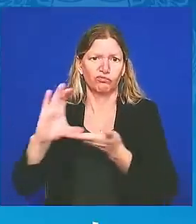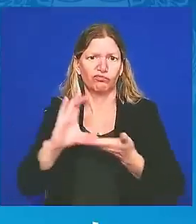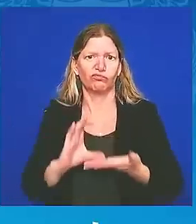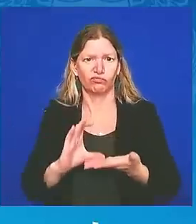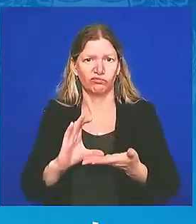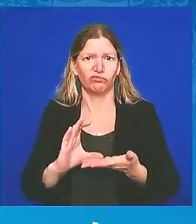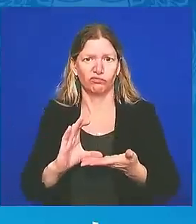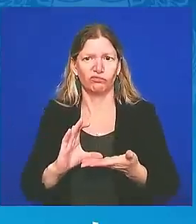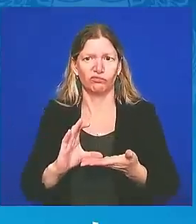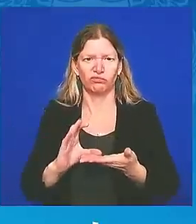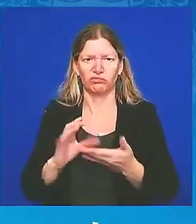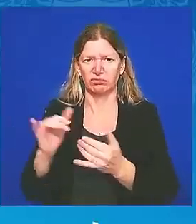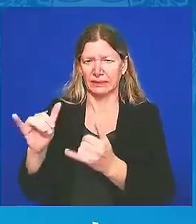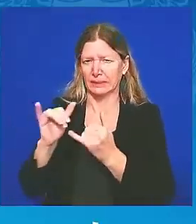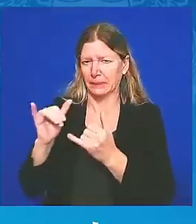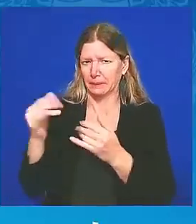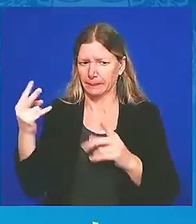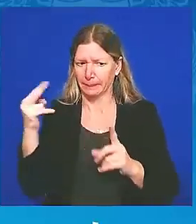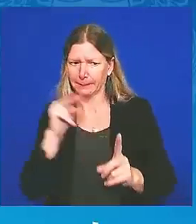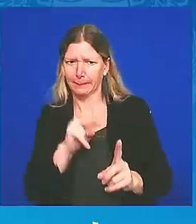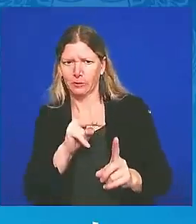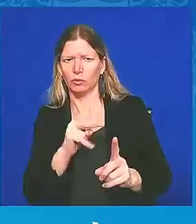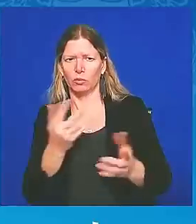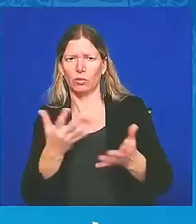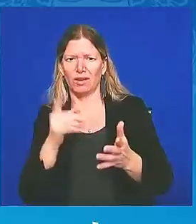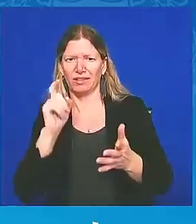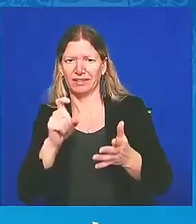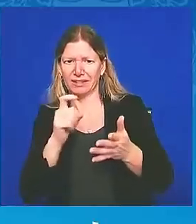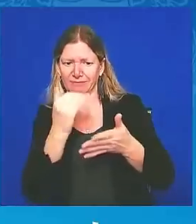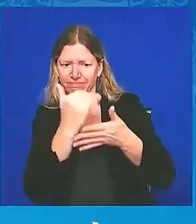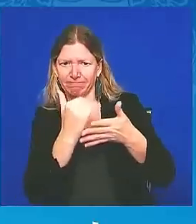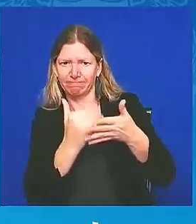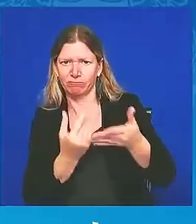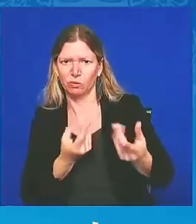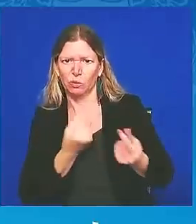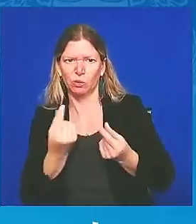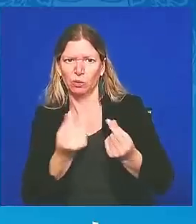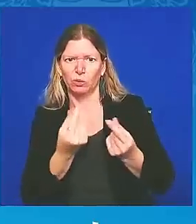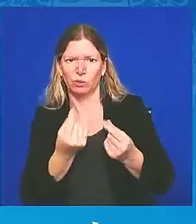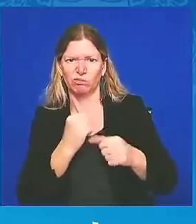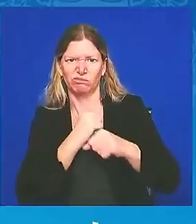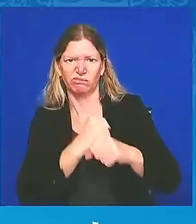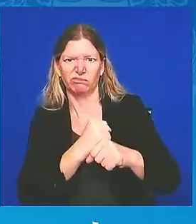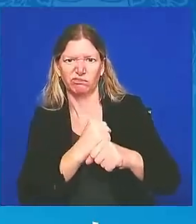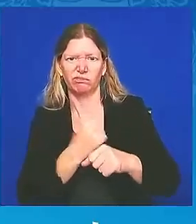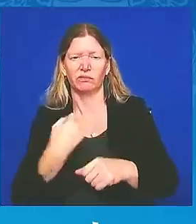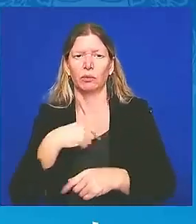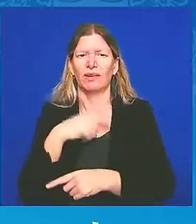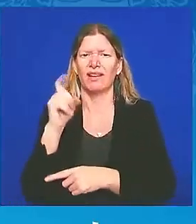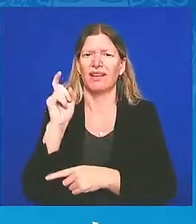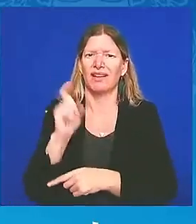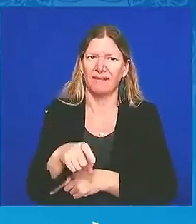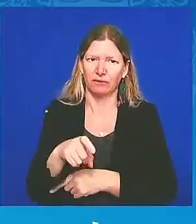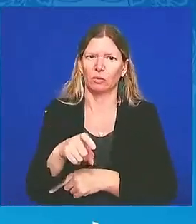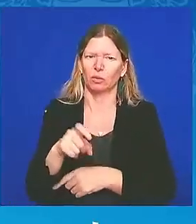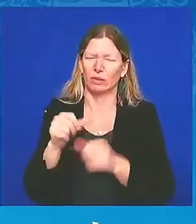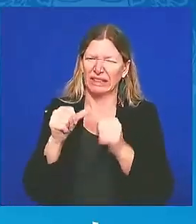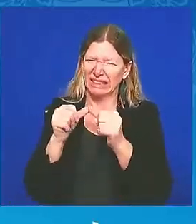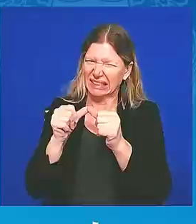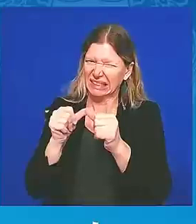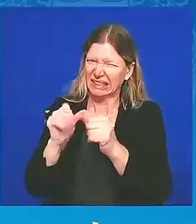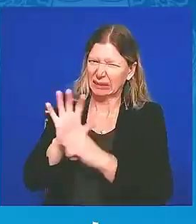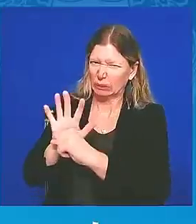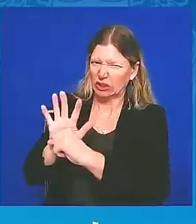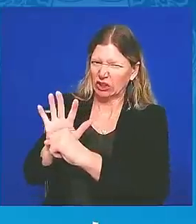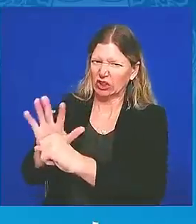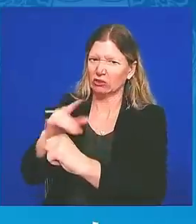done. We have to keep pressure on Russia to stop the war and to make truly lasting and just peace. It's